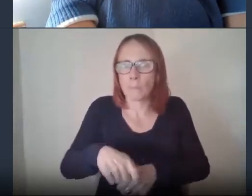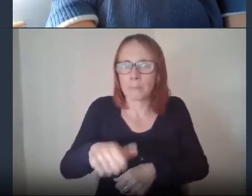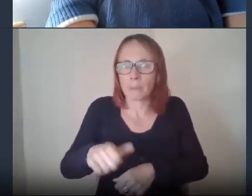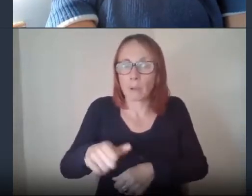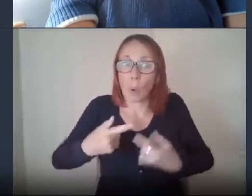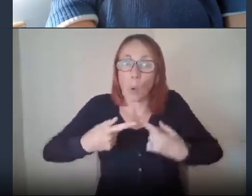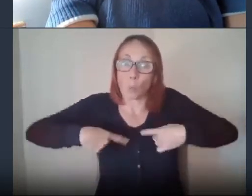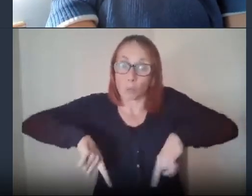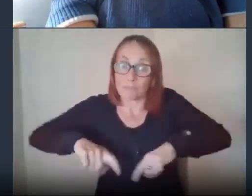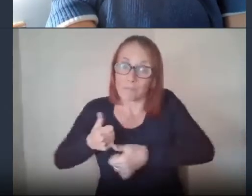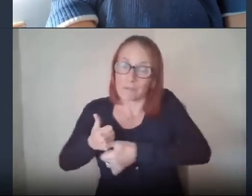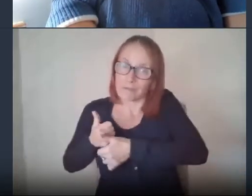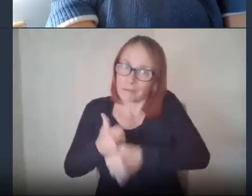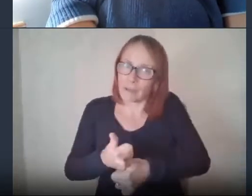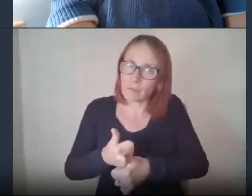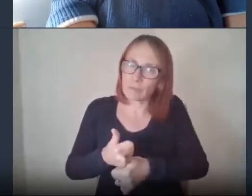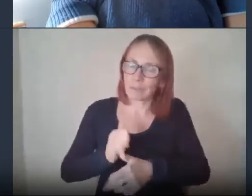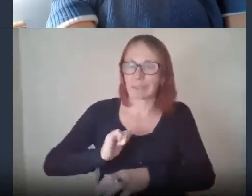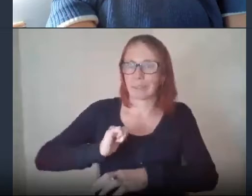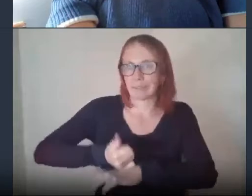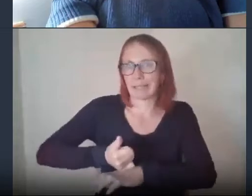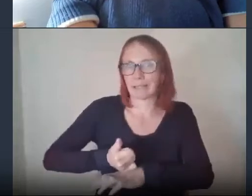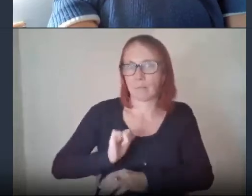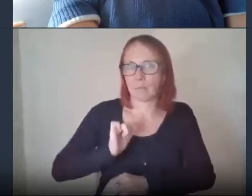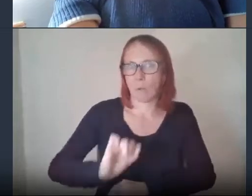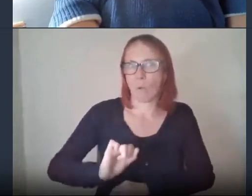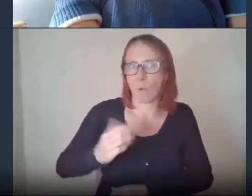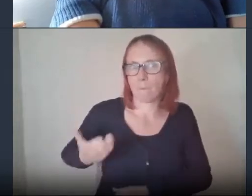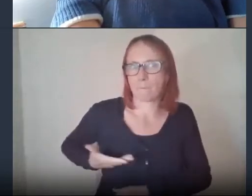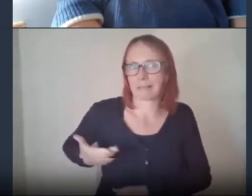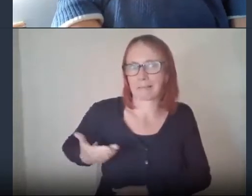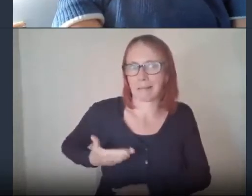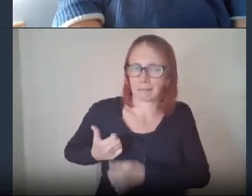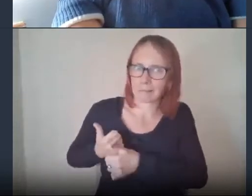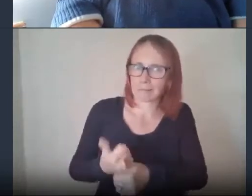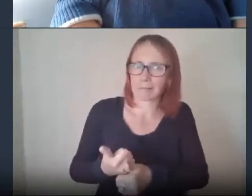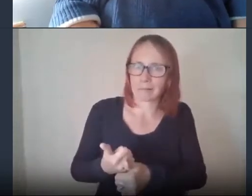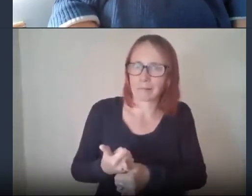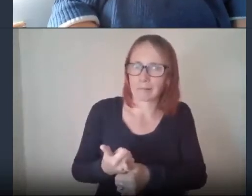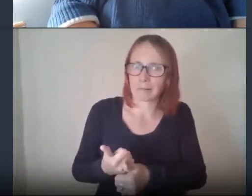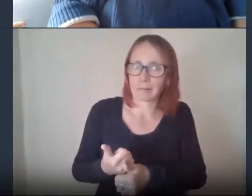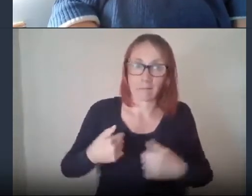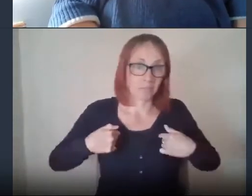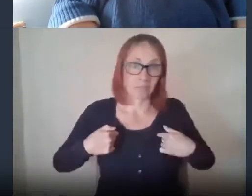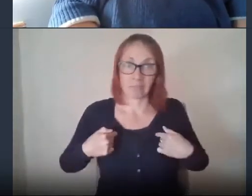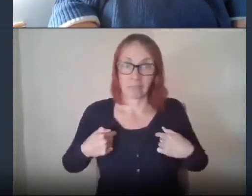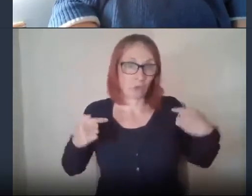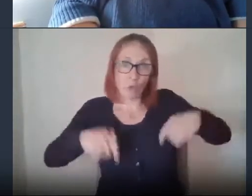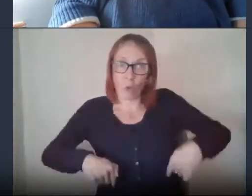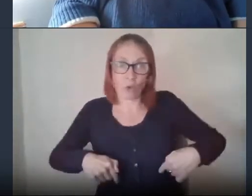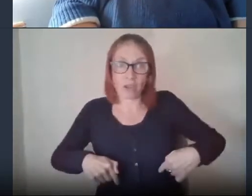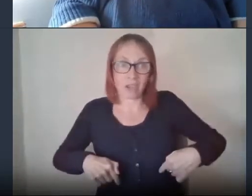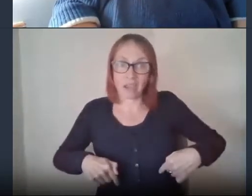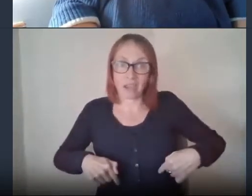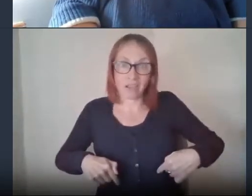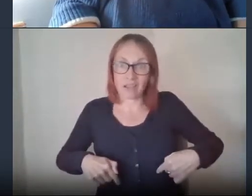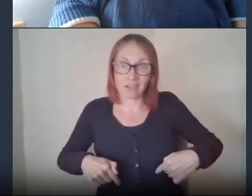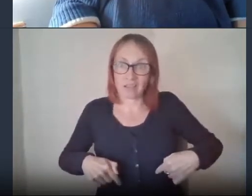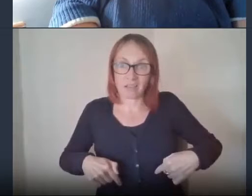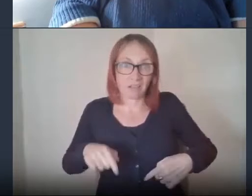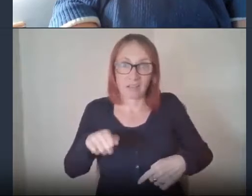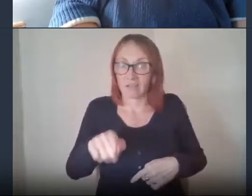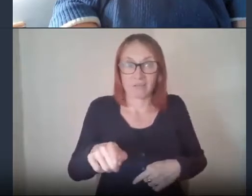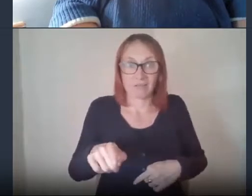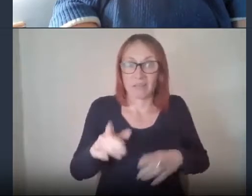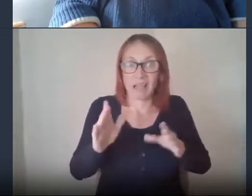set up their business and um if we hadn't been here probably wouldn't operate in this area they would have to set up